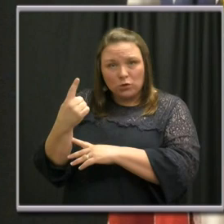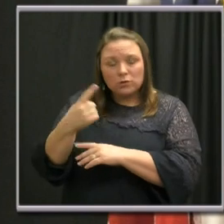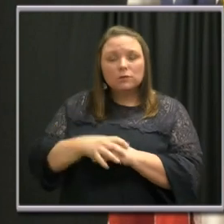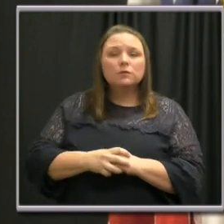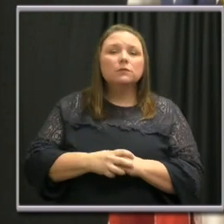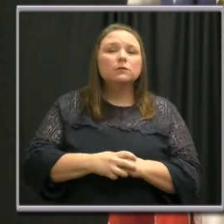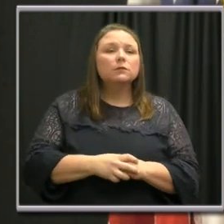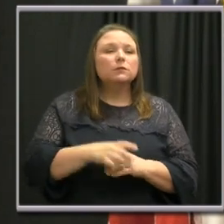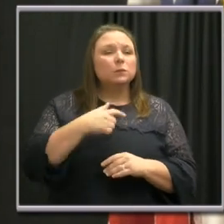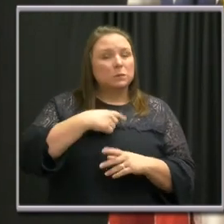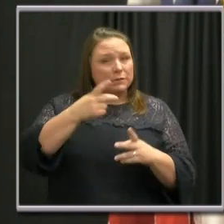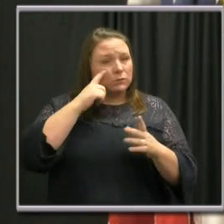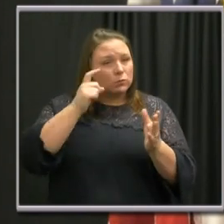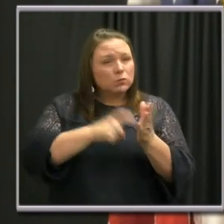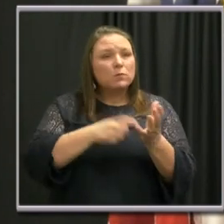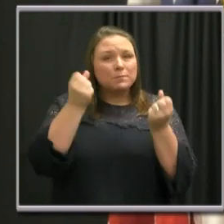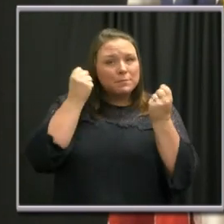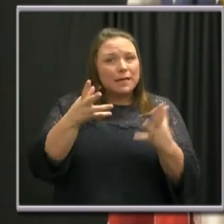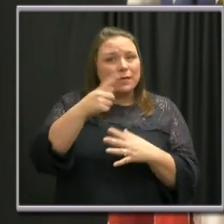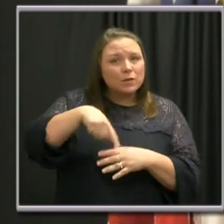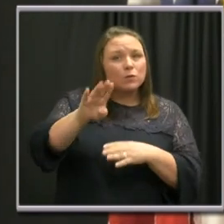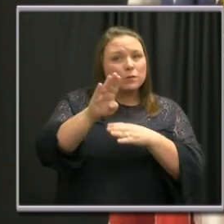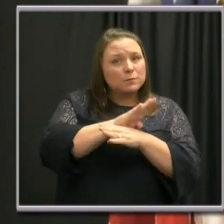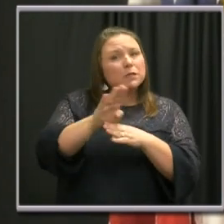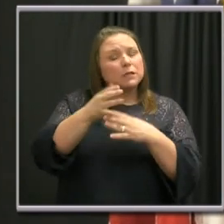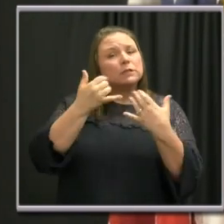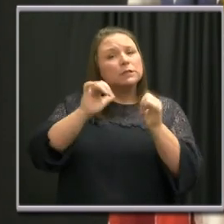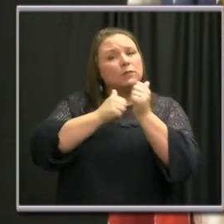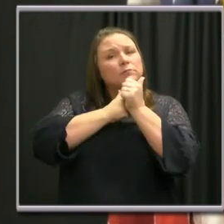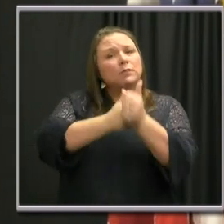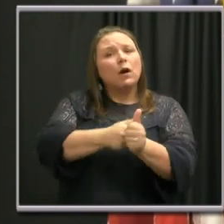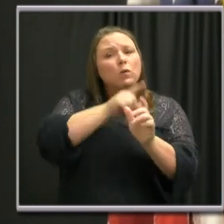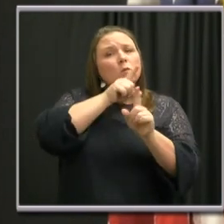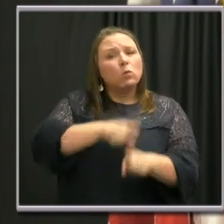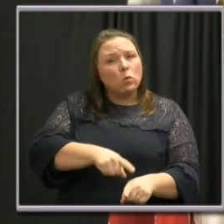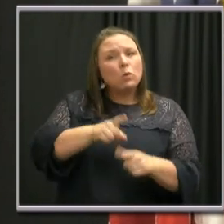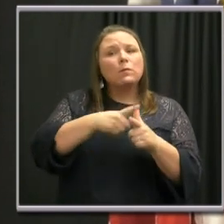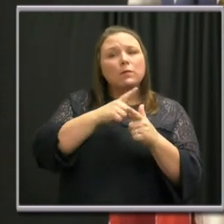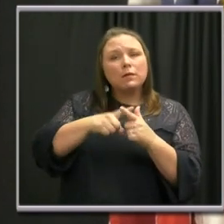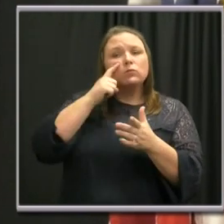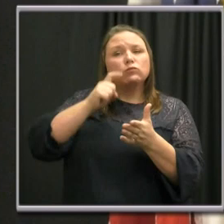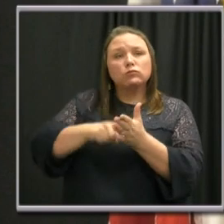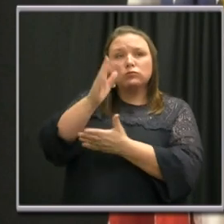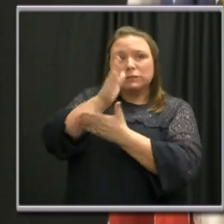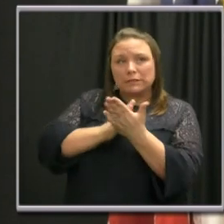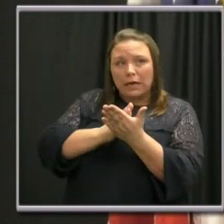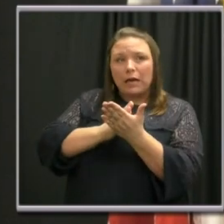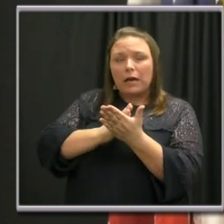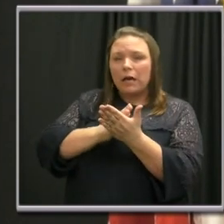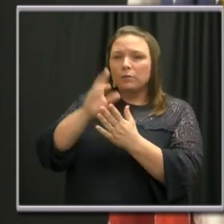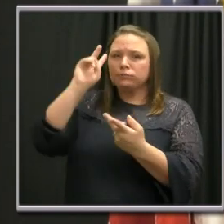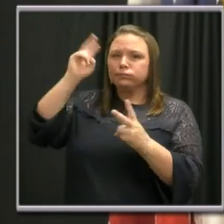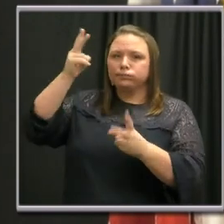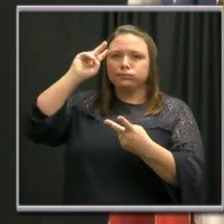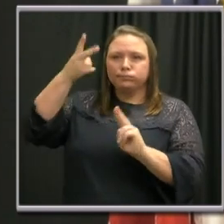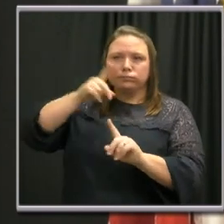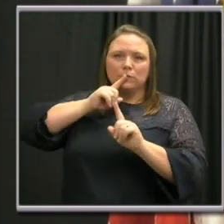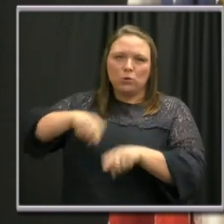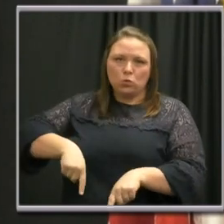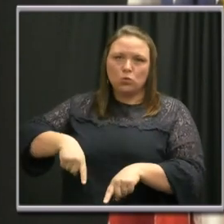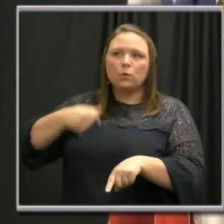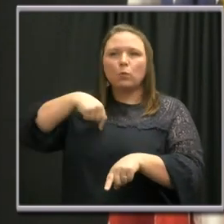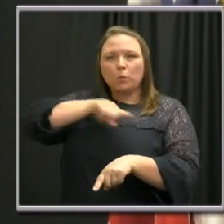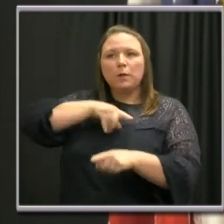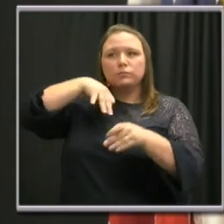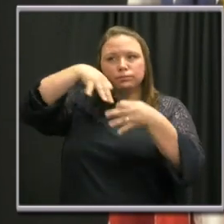overwhelming majority of businesses are complying with the order, and then we're finding that some misunderstand the order,